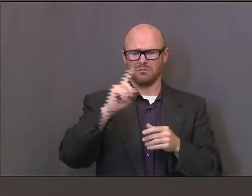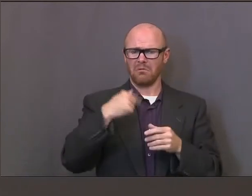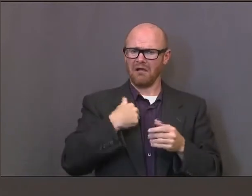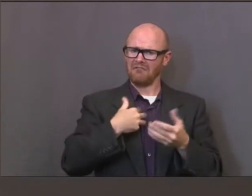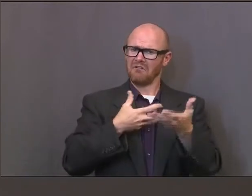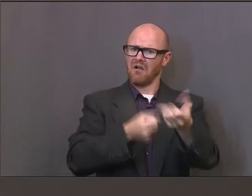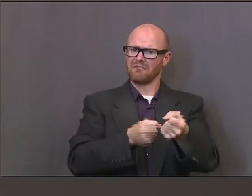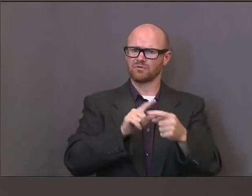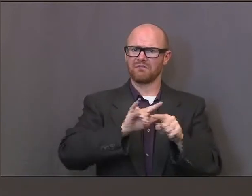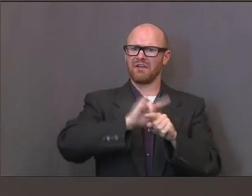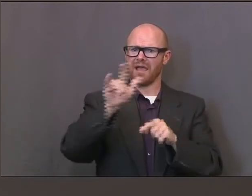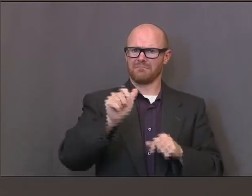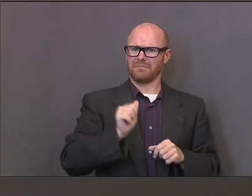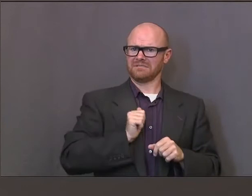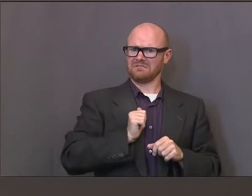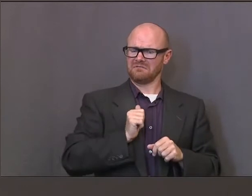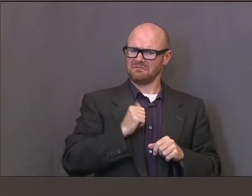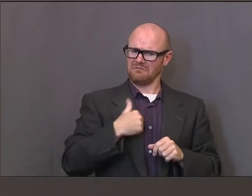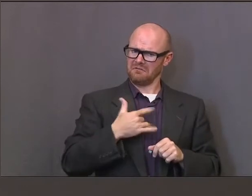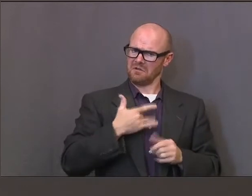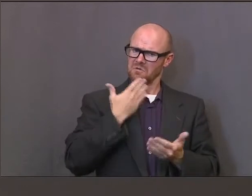flying by commercial airline.